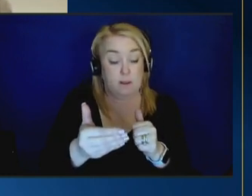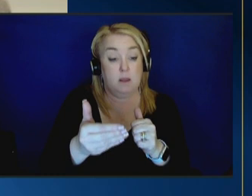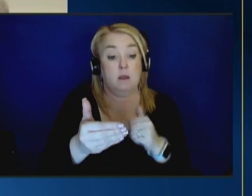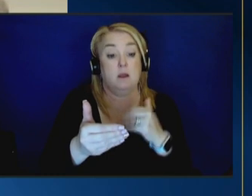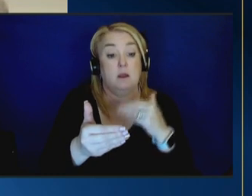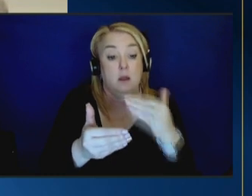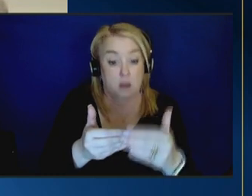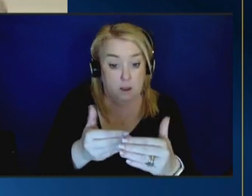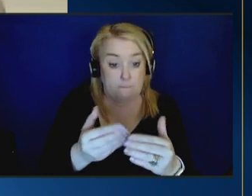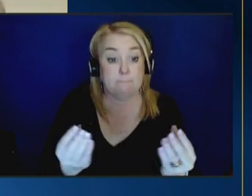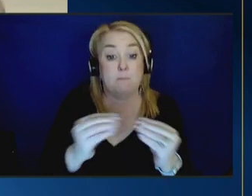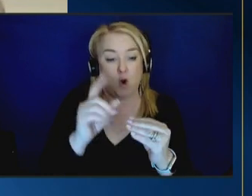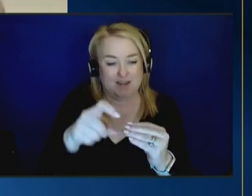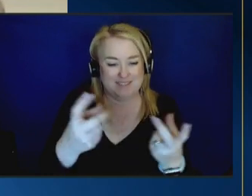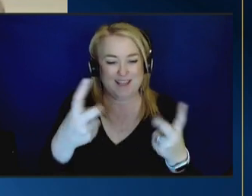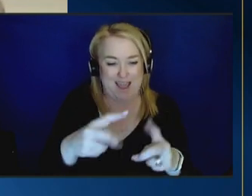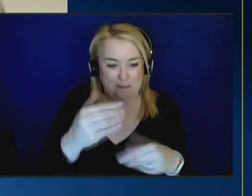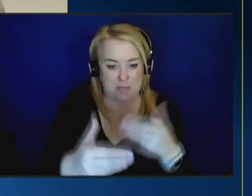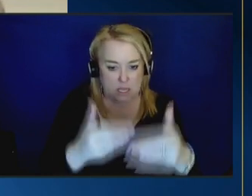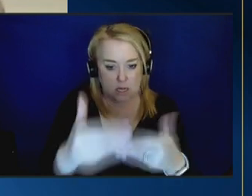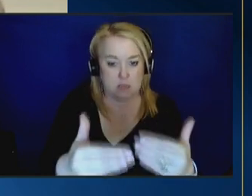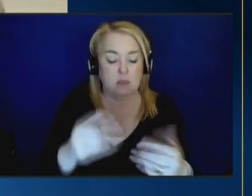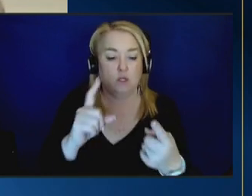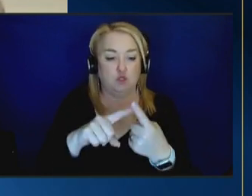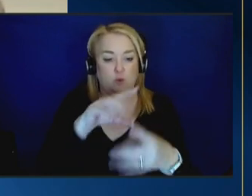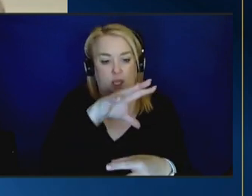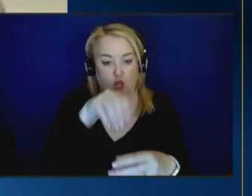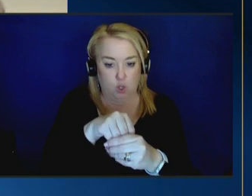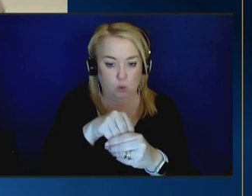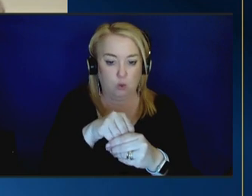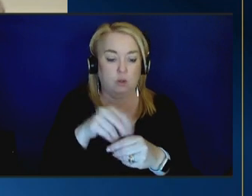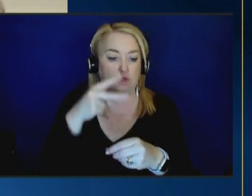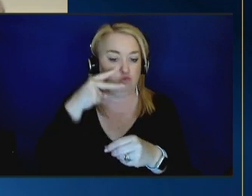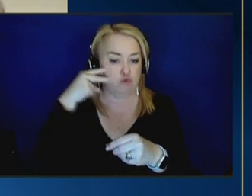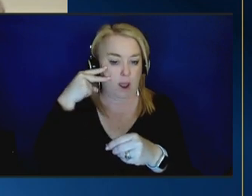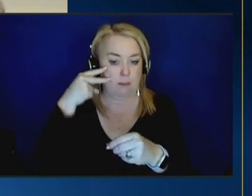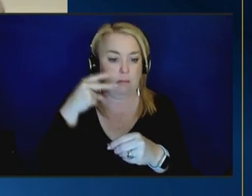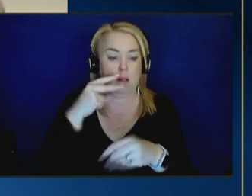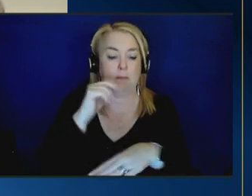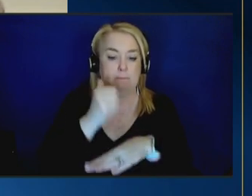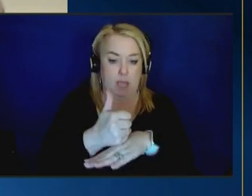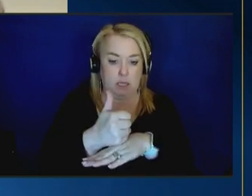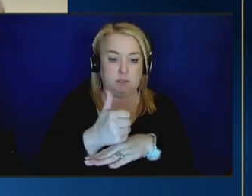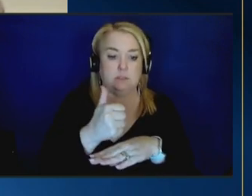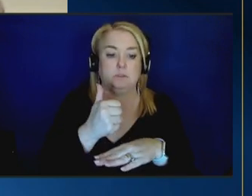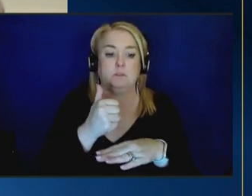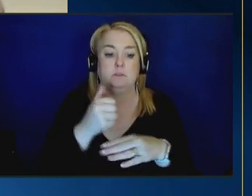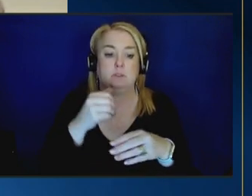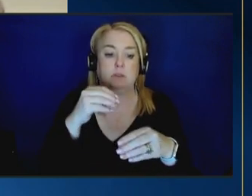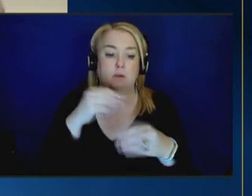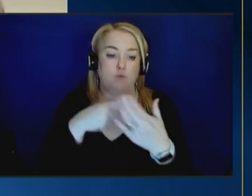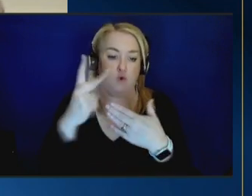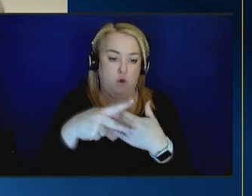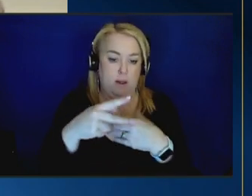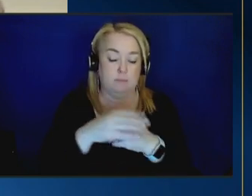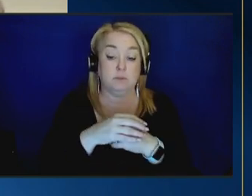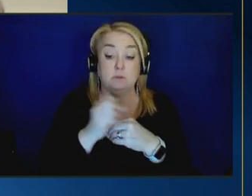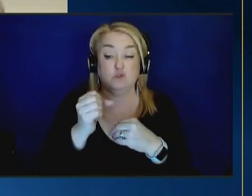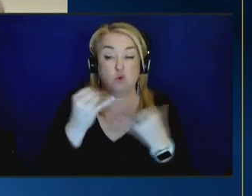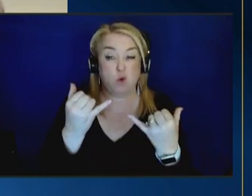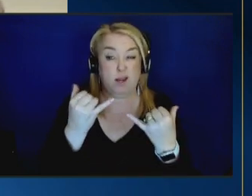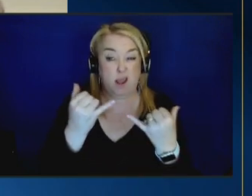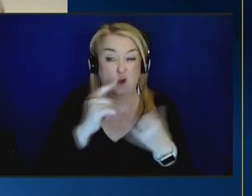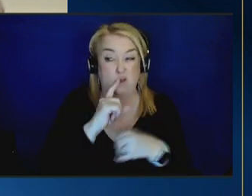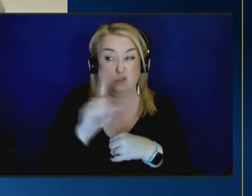identify to document and to include tribally based prevention programs in the clearinghouse right now there's only one